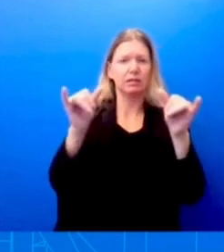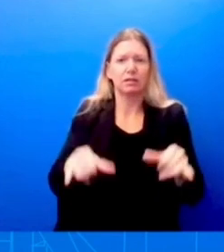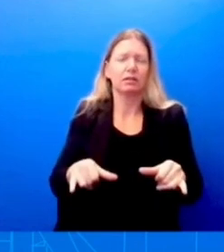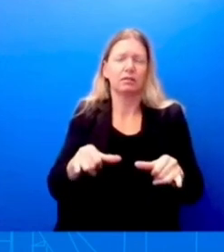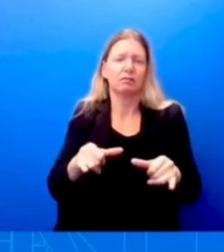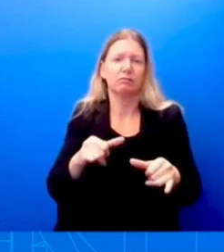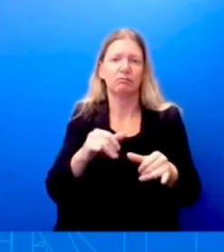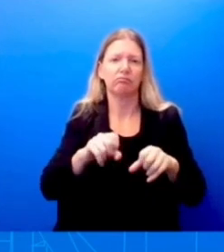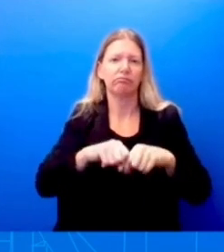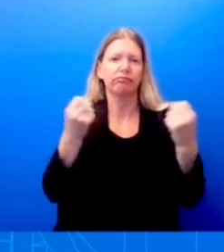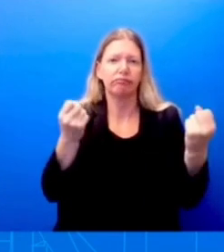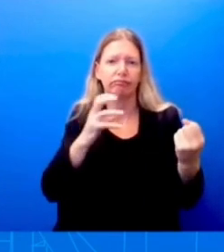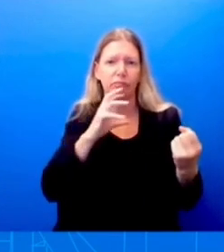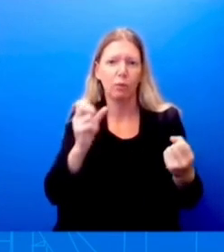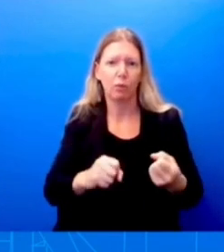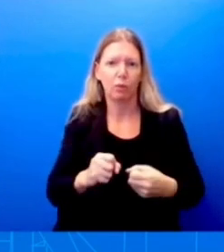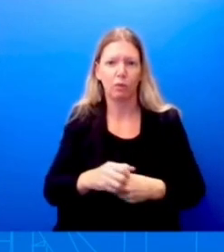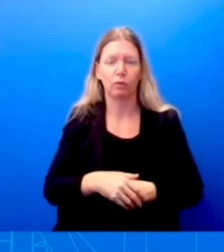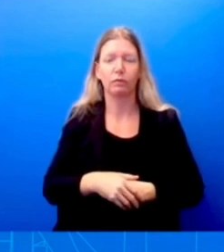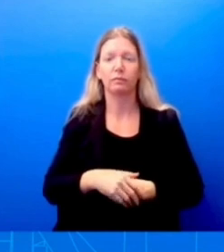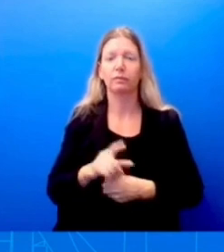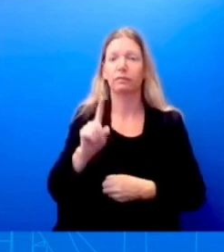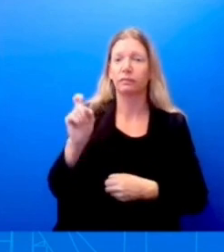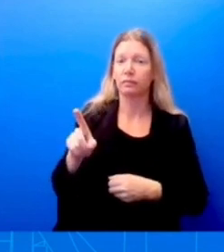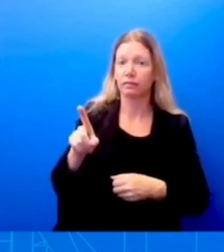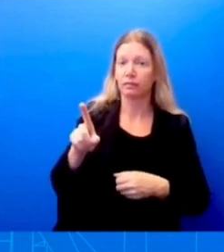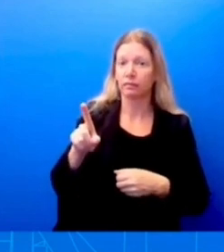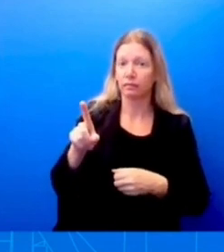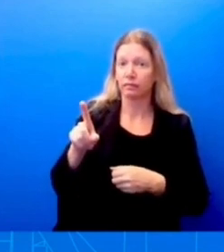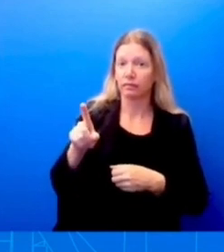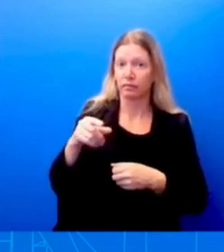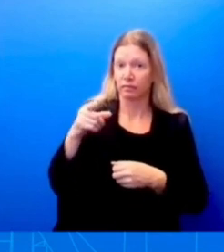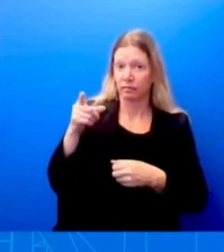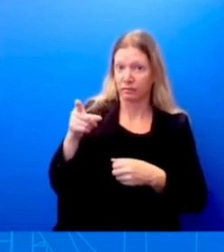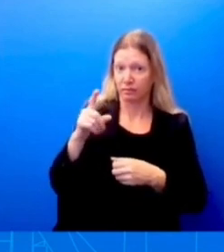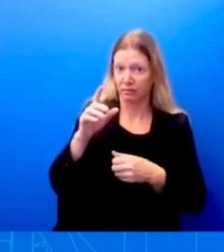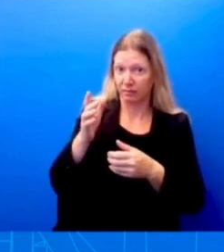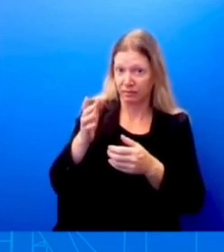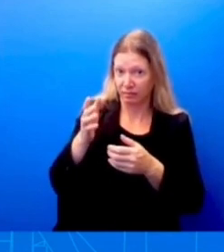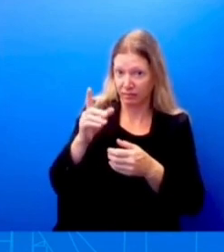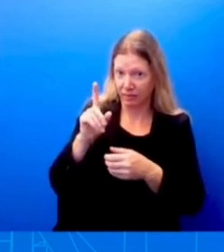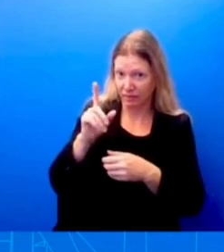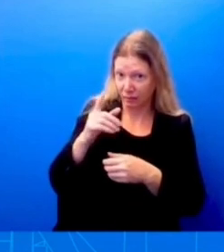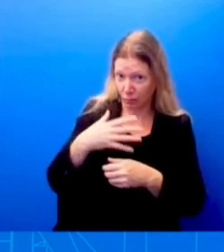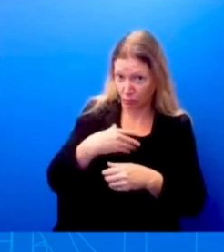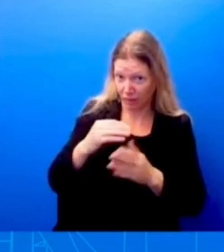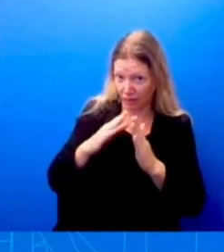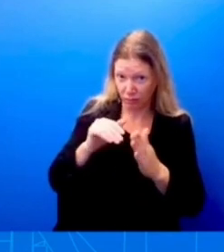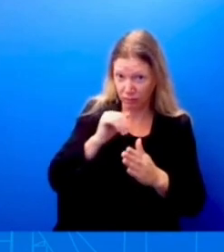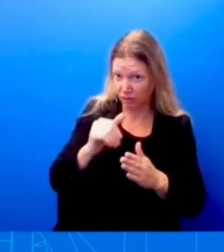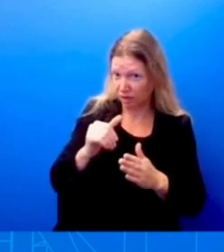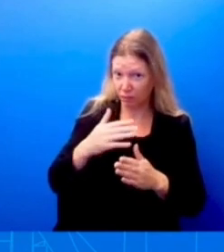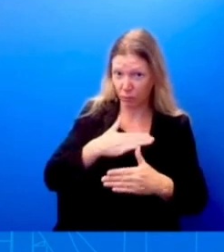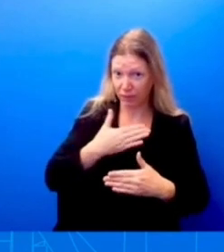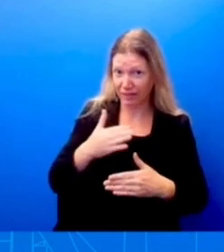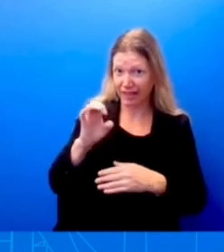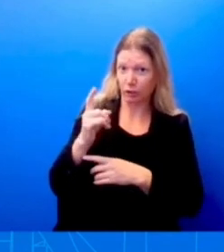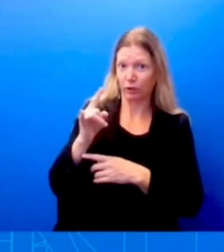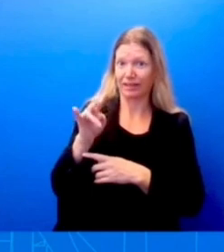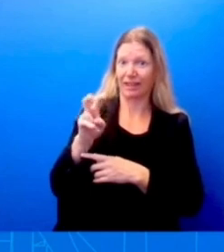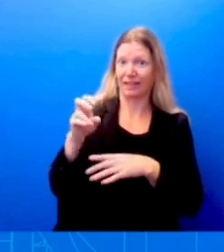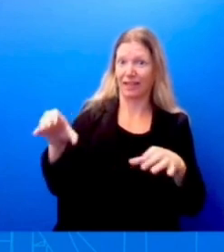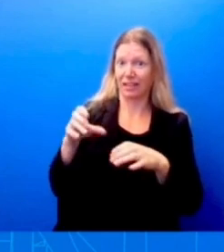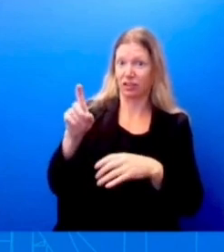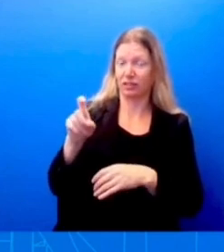executive action. Is the, is the administration not willing to go that far? We are saying that Congress needs to do their job. That's what we're saying.